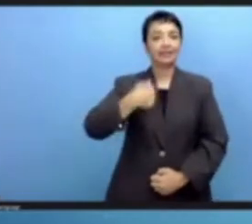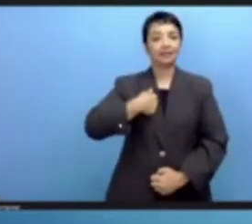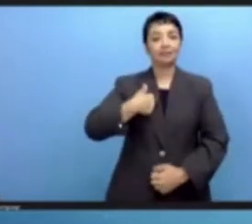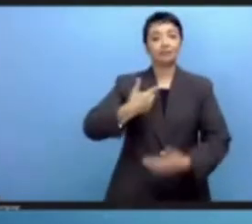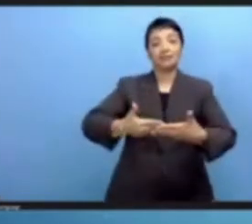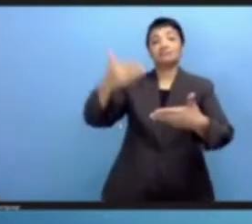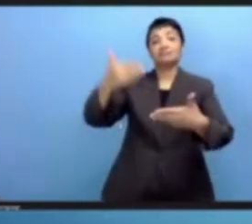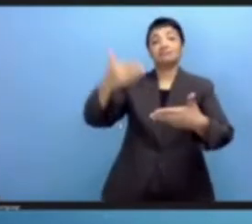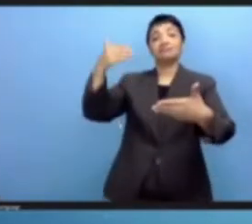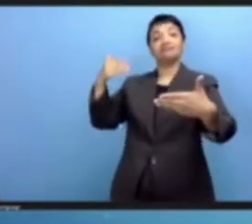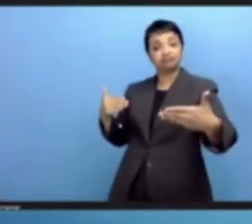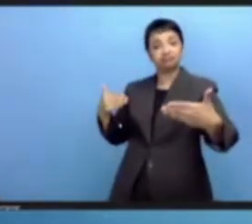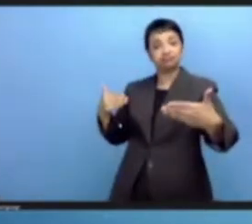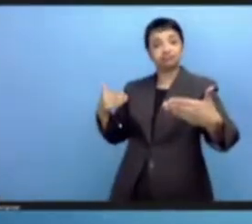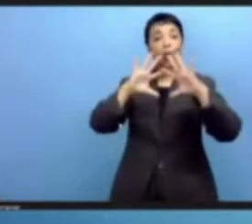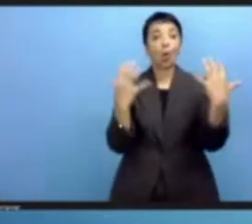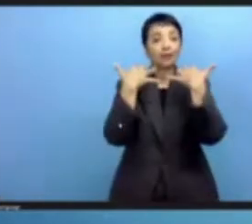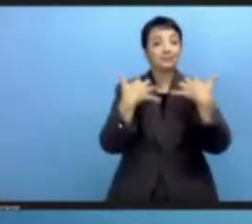on the Information Society.